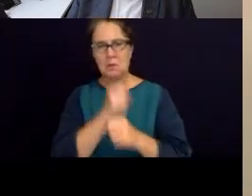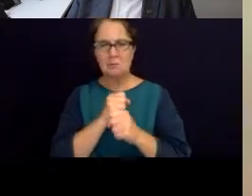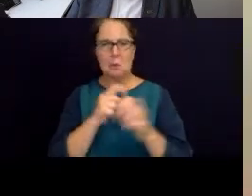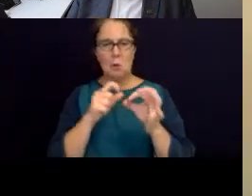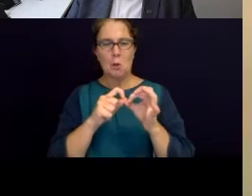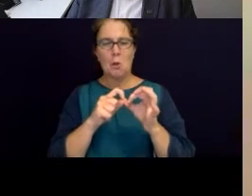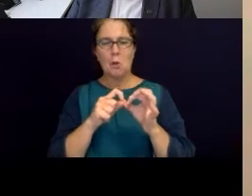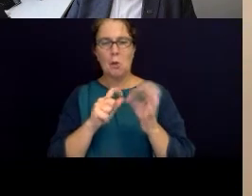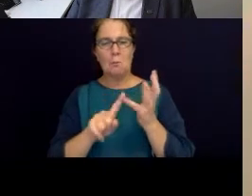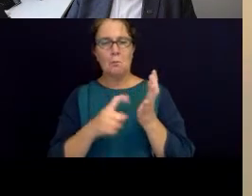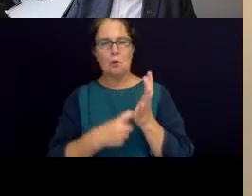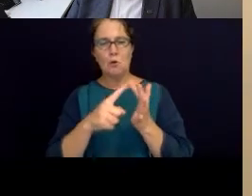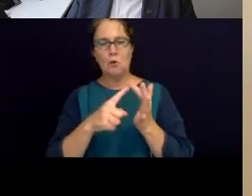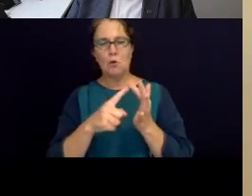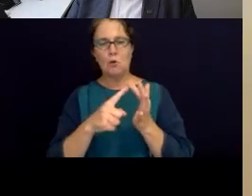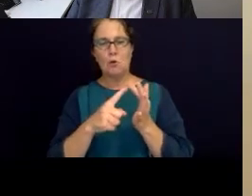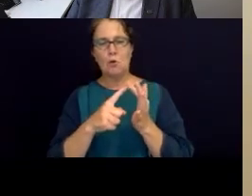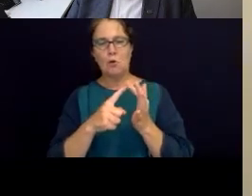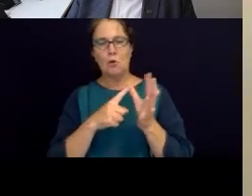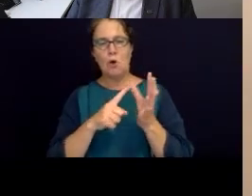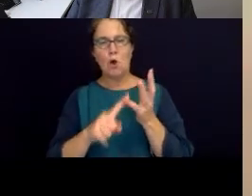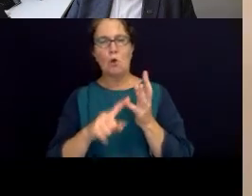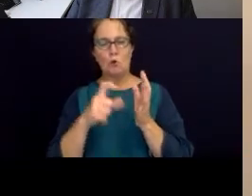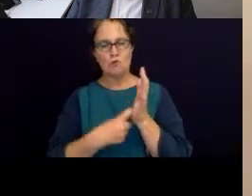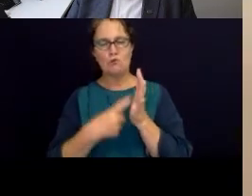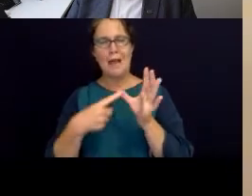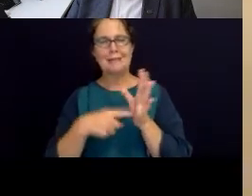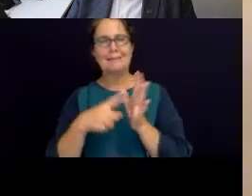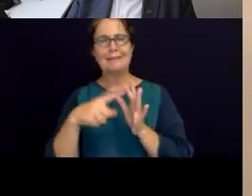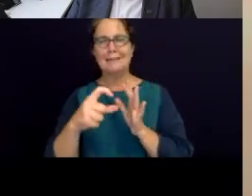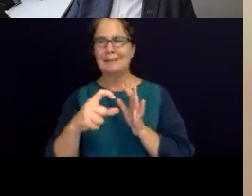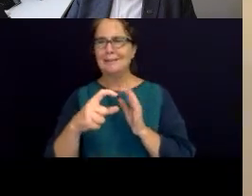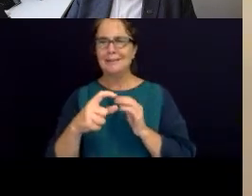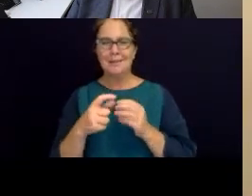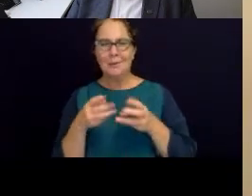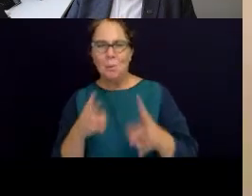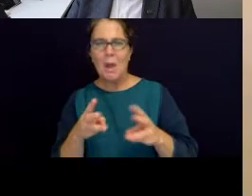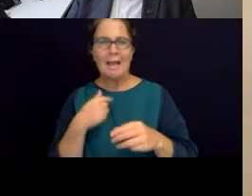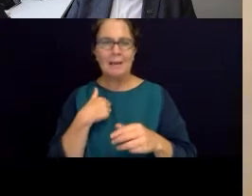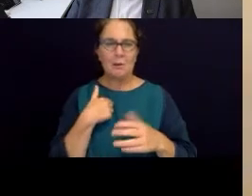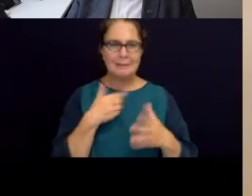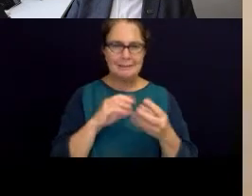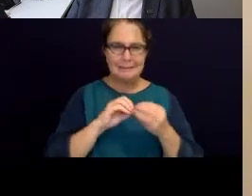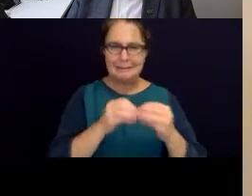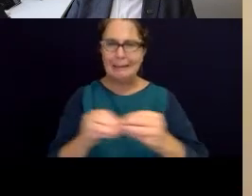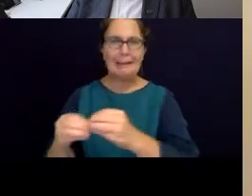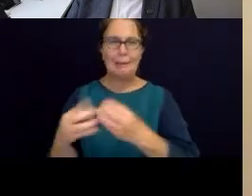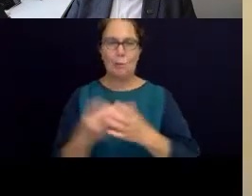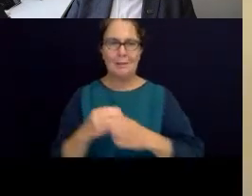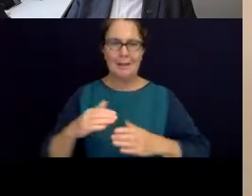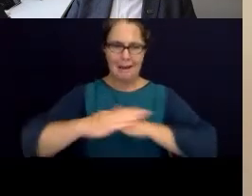when it comes to dealing with groups like yours around land and sea rights, do you think?